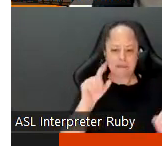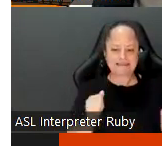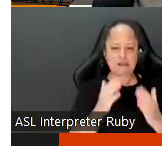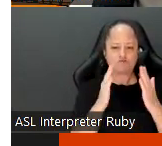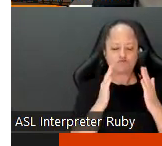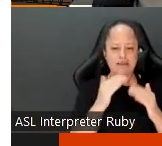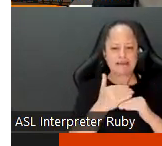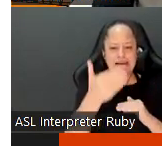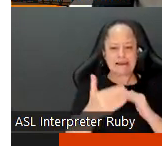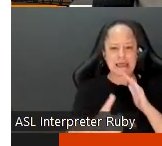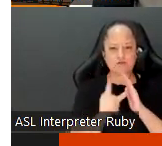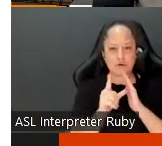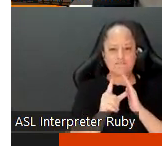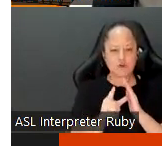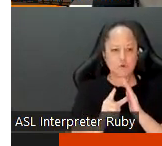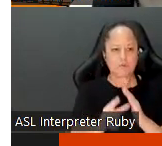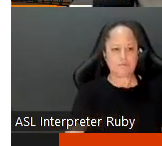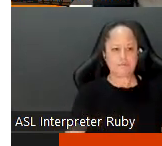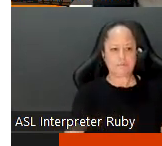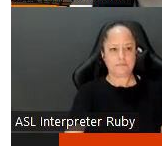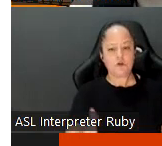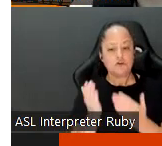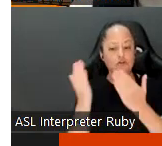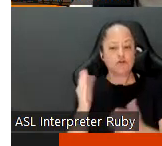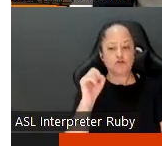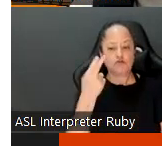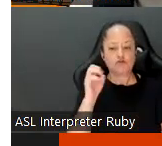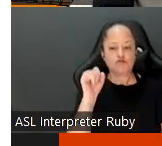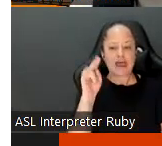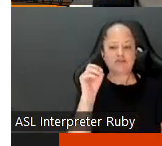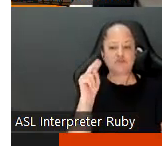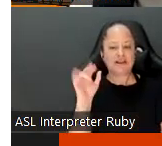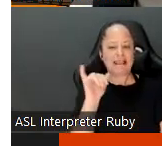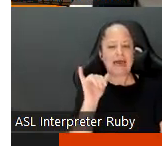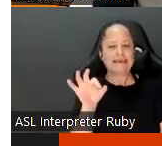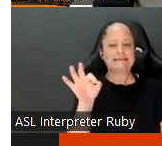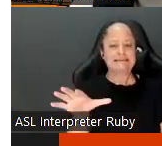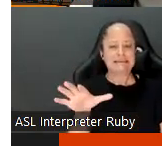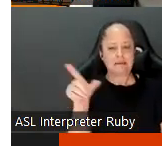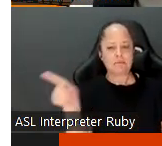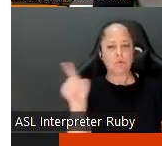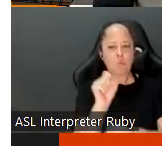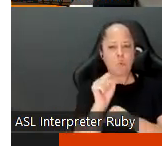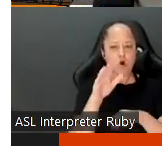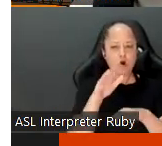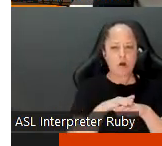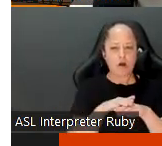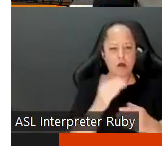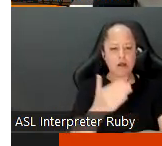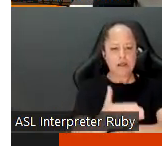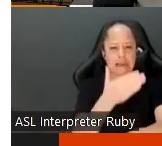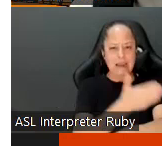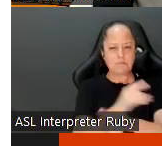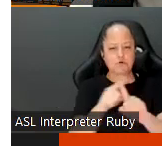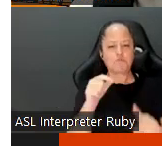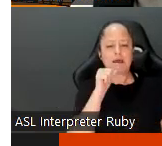um and a uh suggestion is just like a tip or something that they could work on things that they could improve upon but